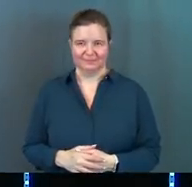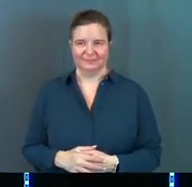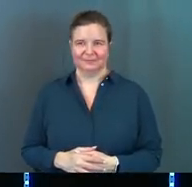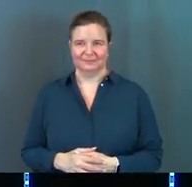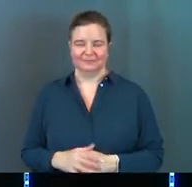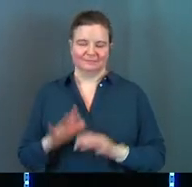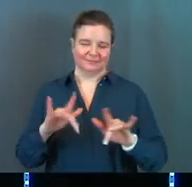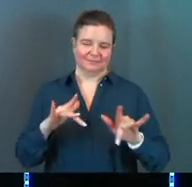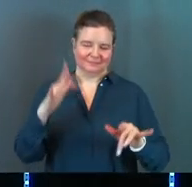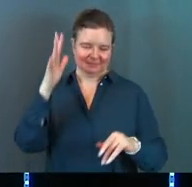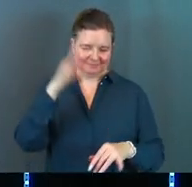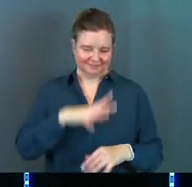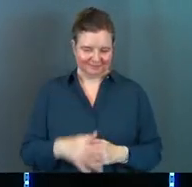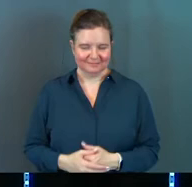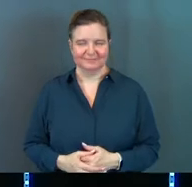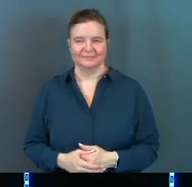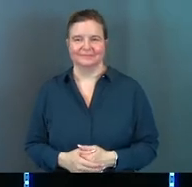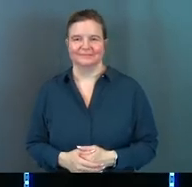Poor fella.